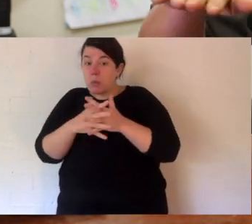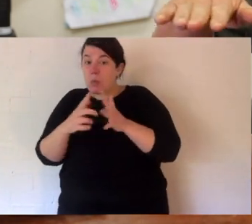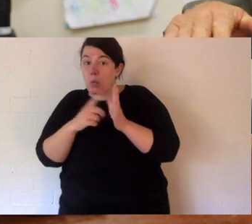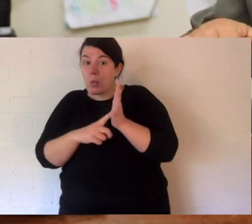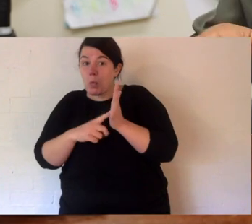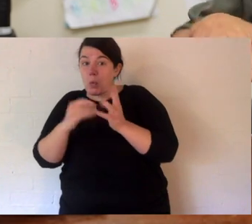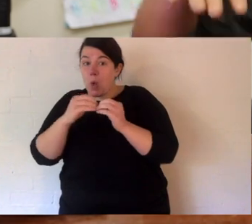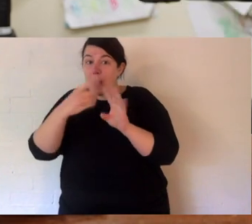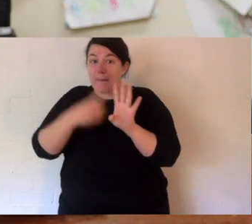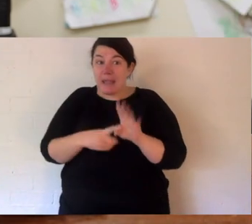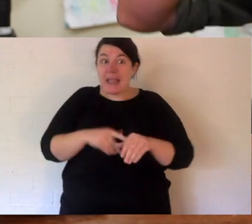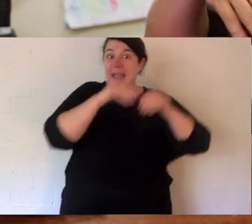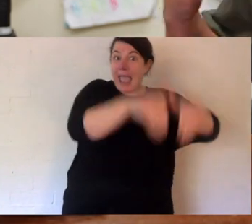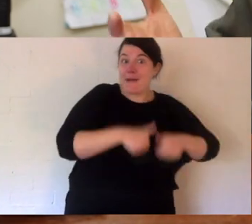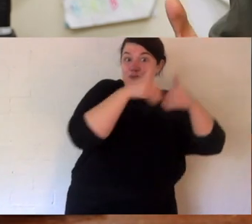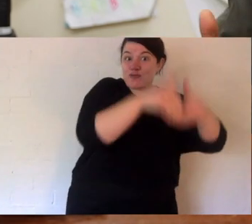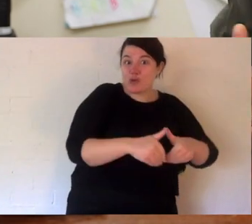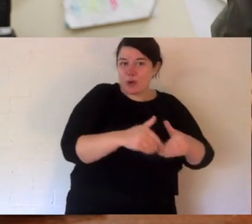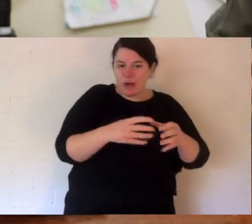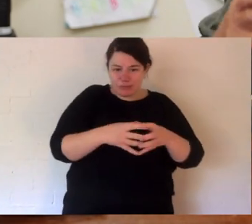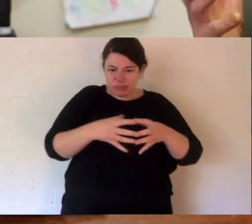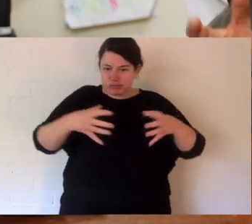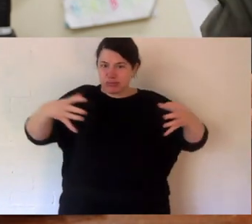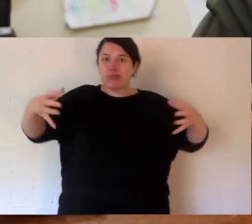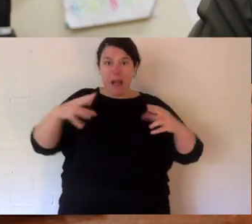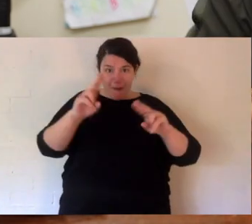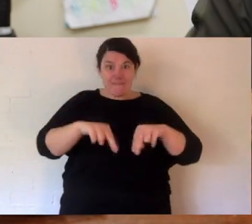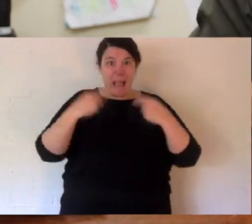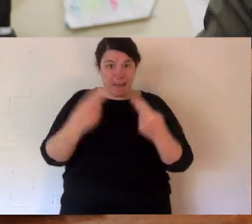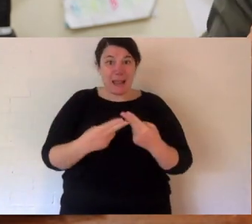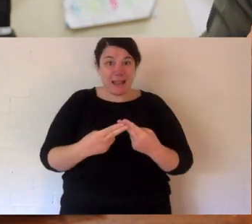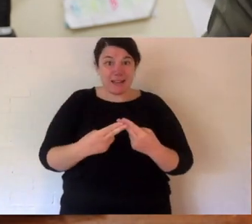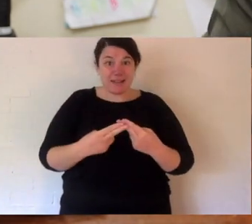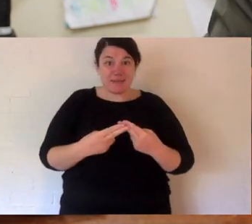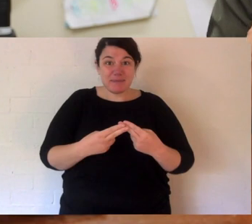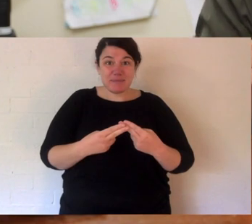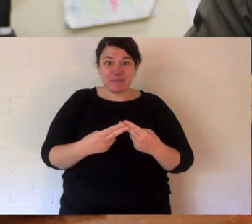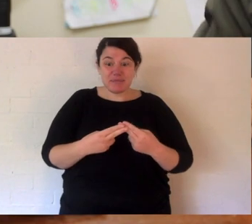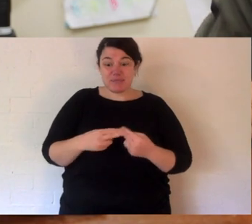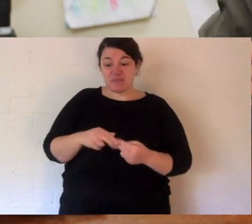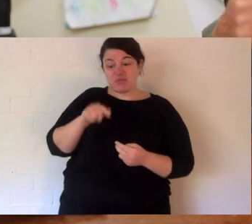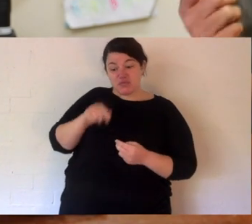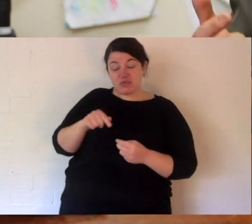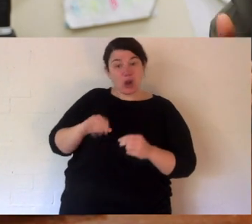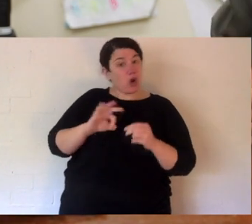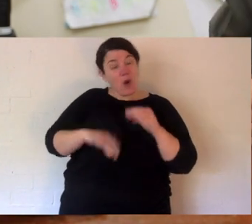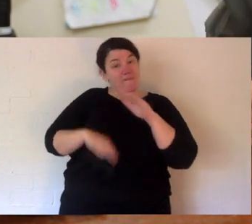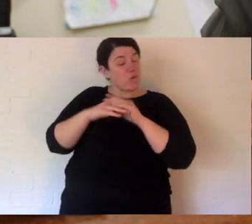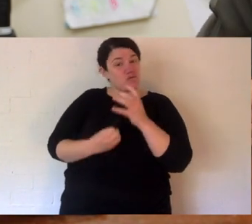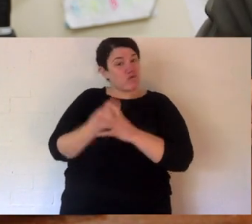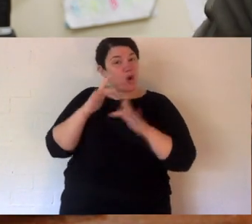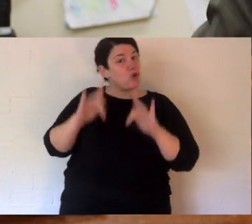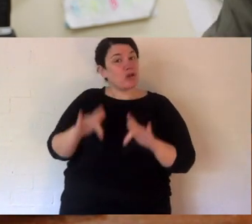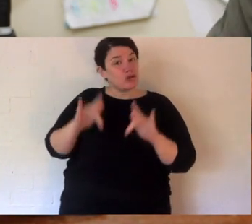to wallabies, to rock wallabies, to kangaroos, wallaroos, there's so many of them. But she's about two-thirds grown.